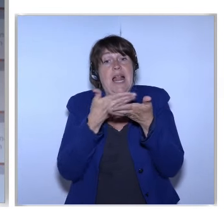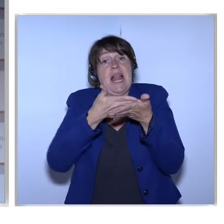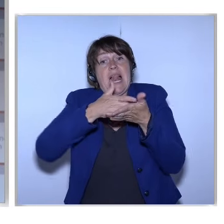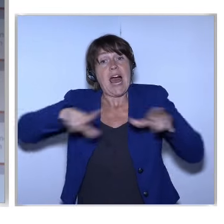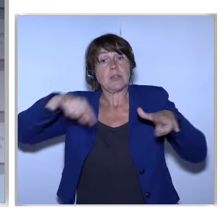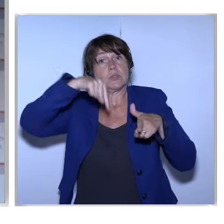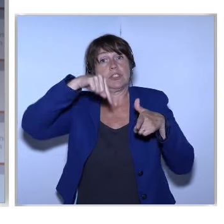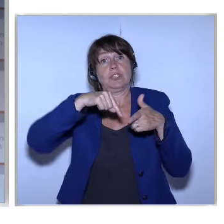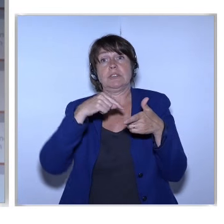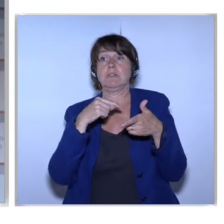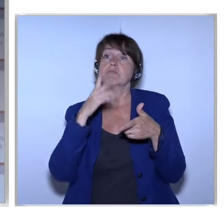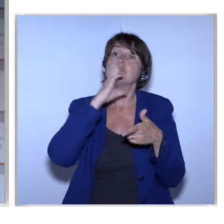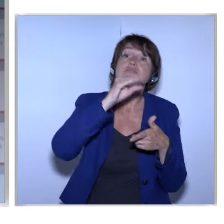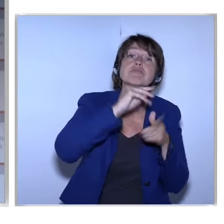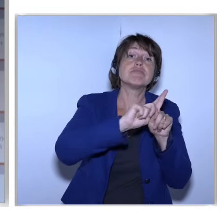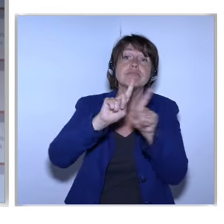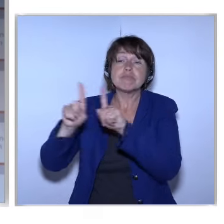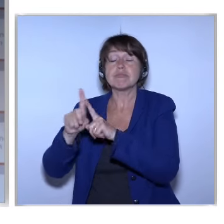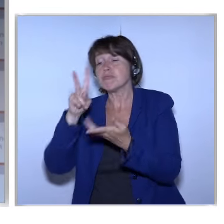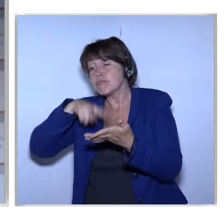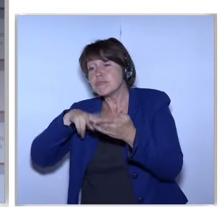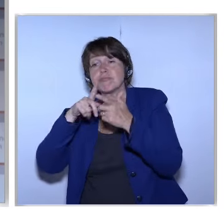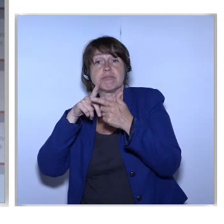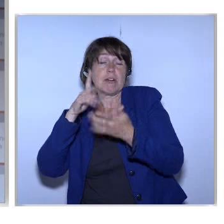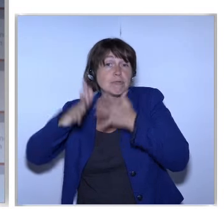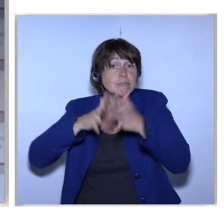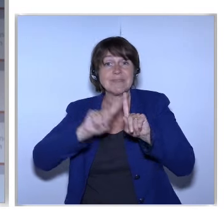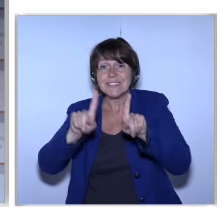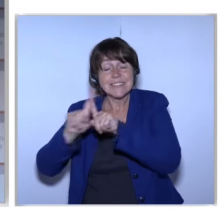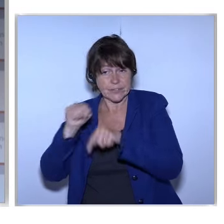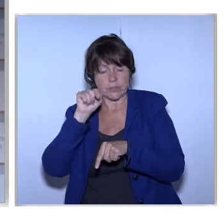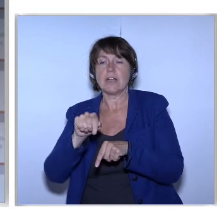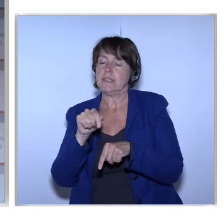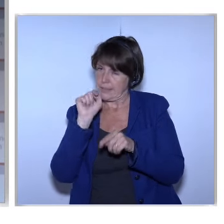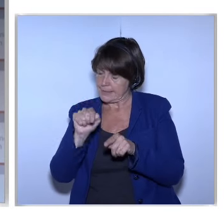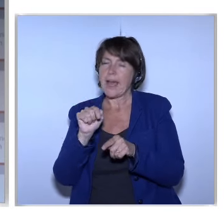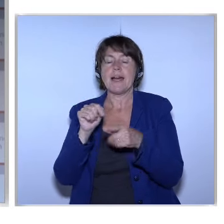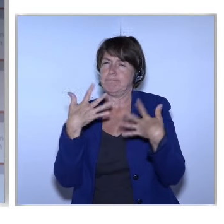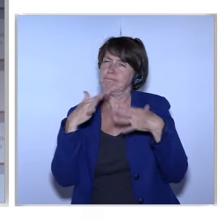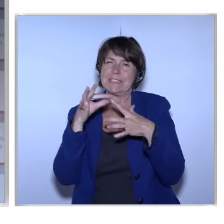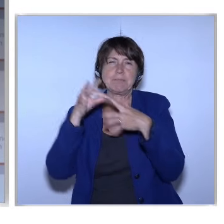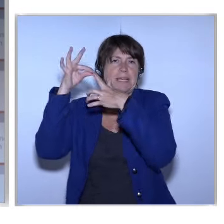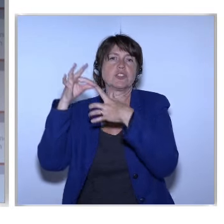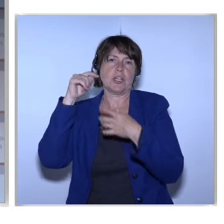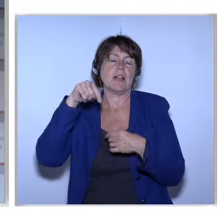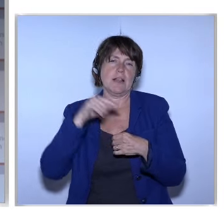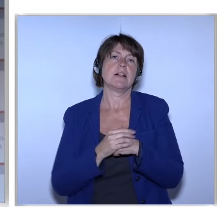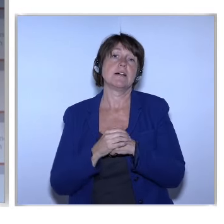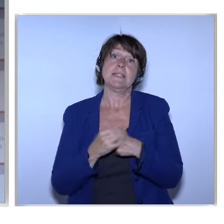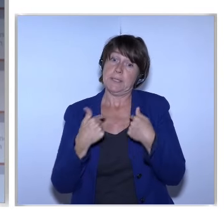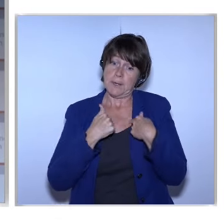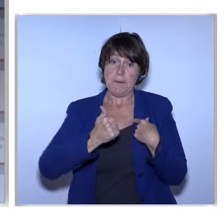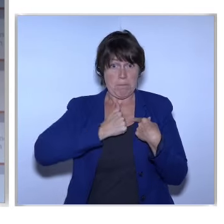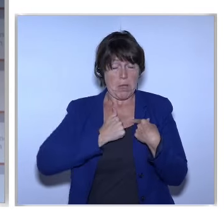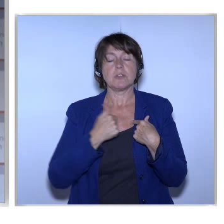front end Of what we see Over the internet We can begin to build Something very special For Europe So for me personally This is an